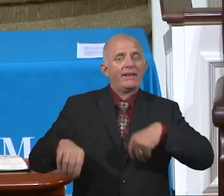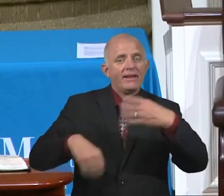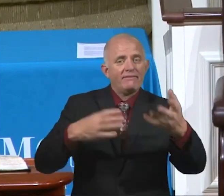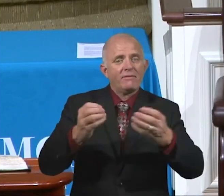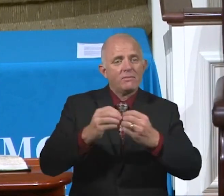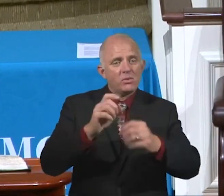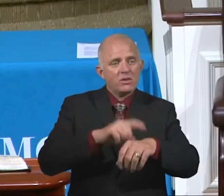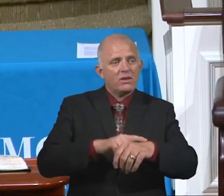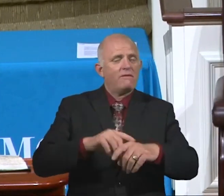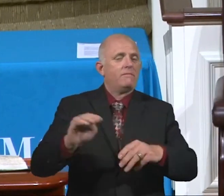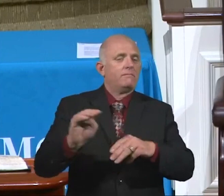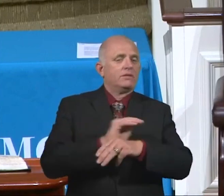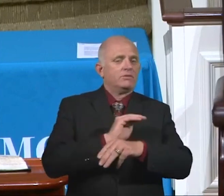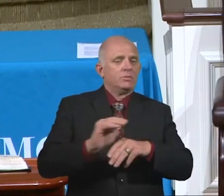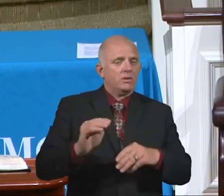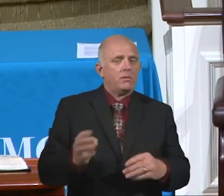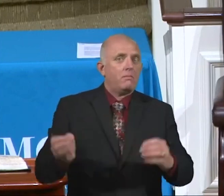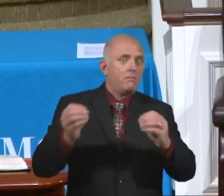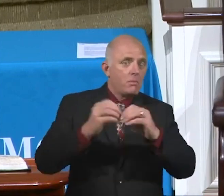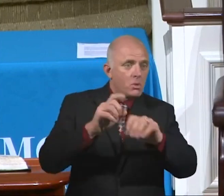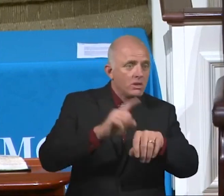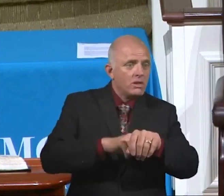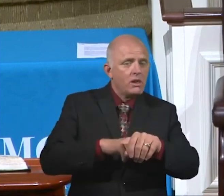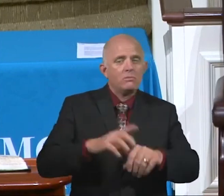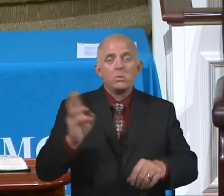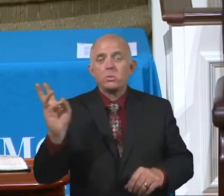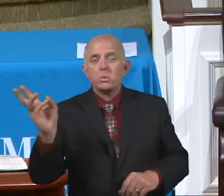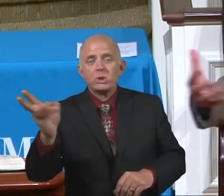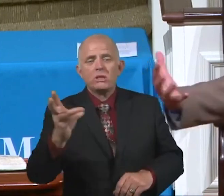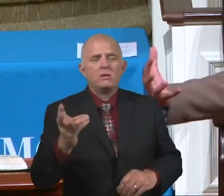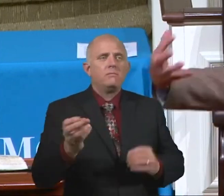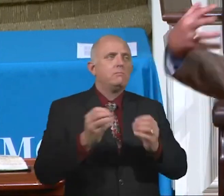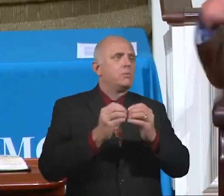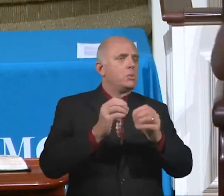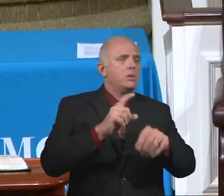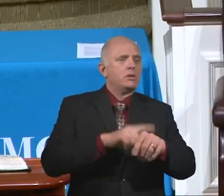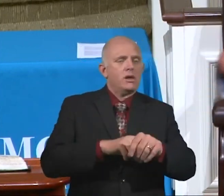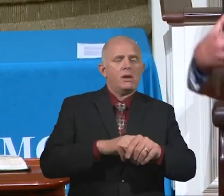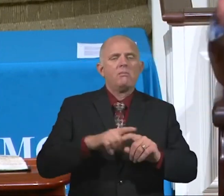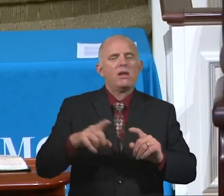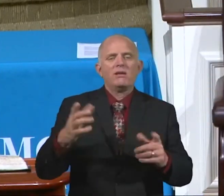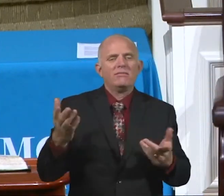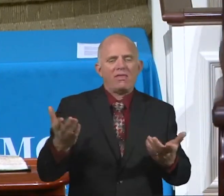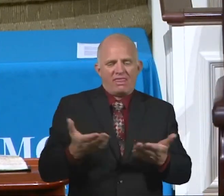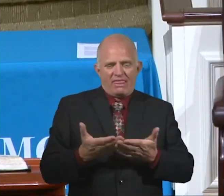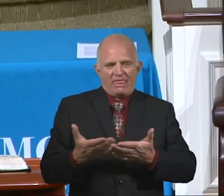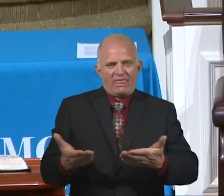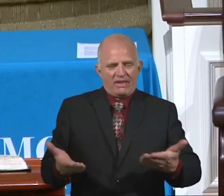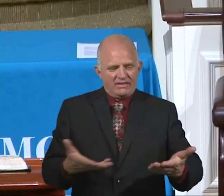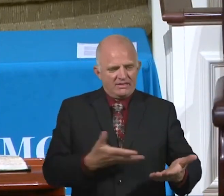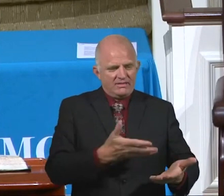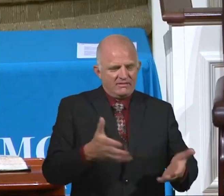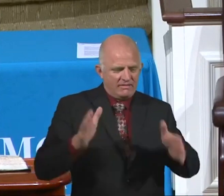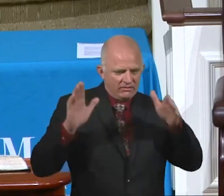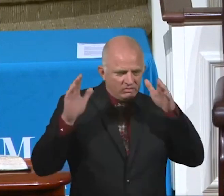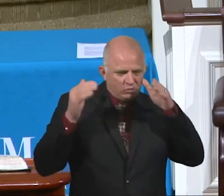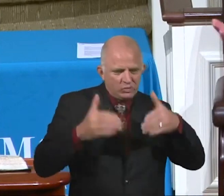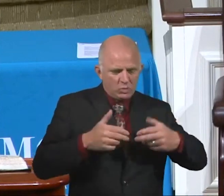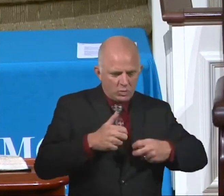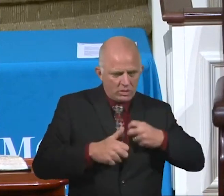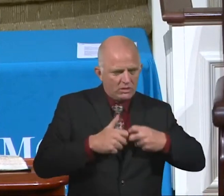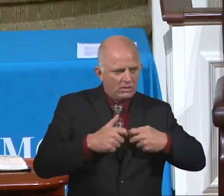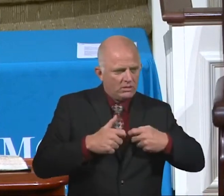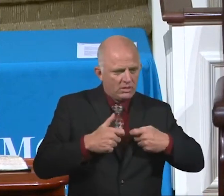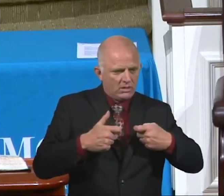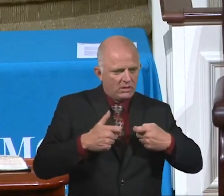ministry. More time to win the loss. More time to disciple people. And you've let all your stuff, just your possessions possess you. So don't,